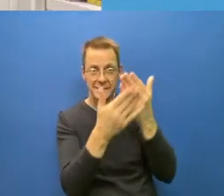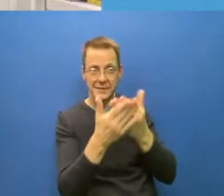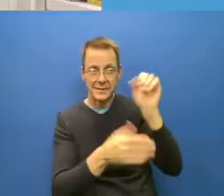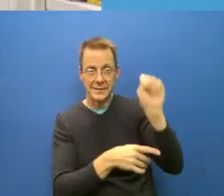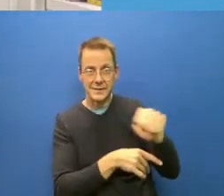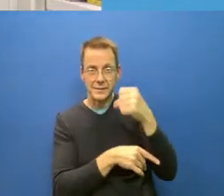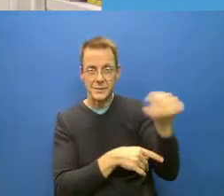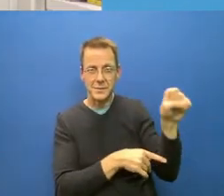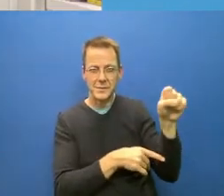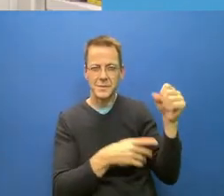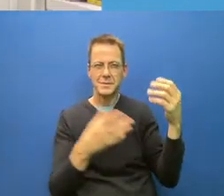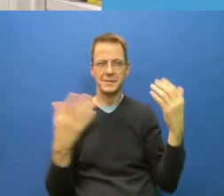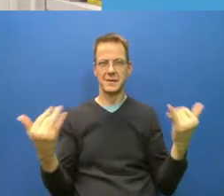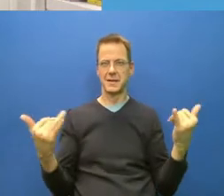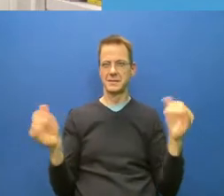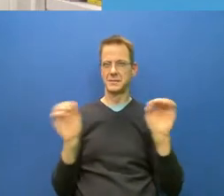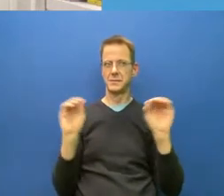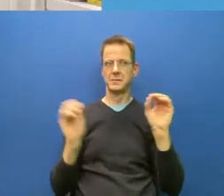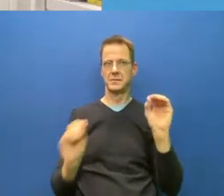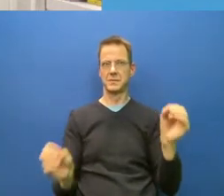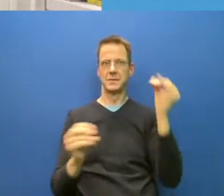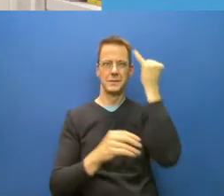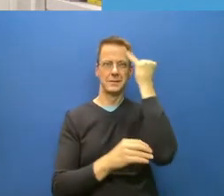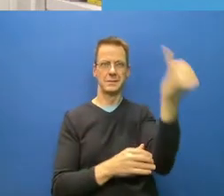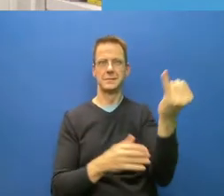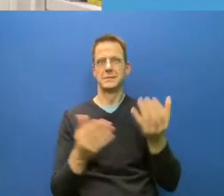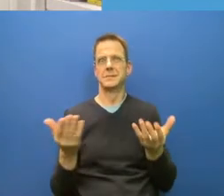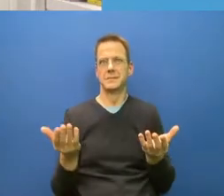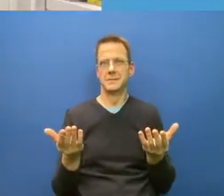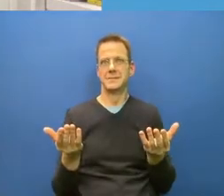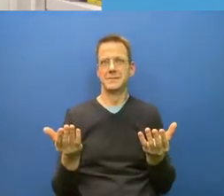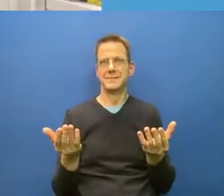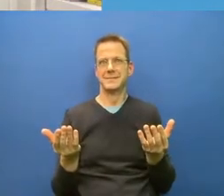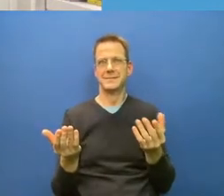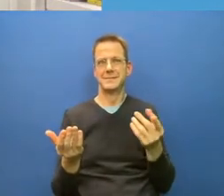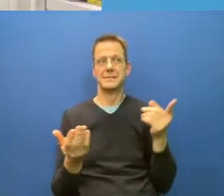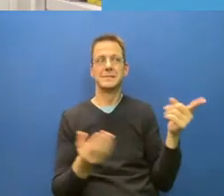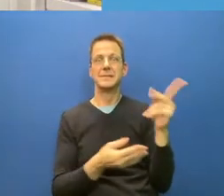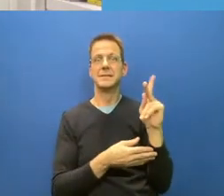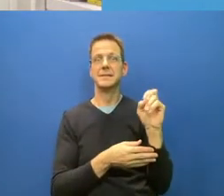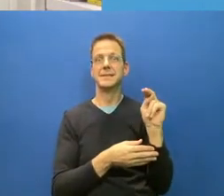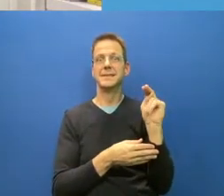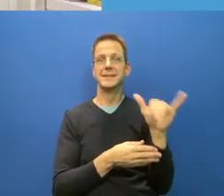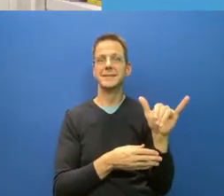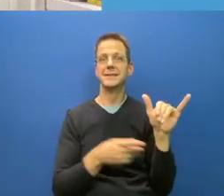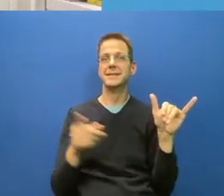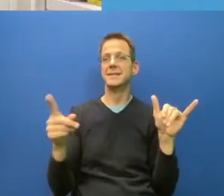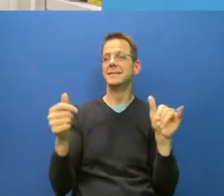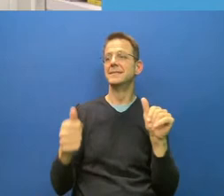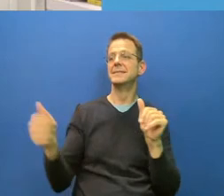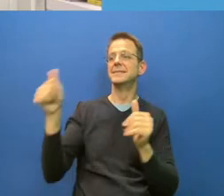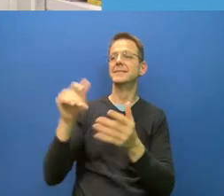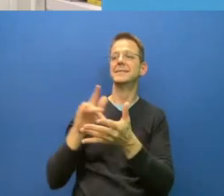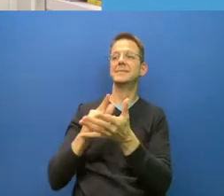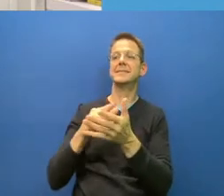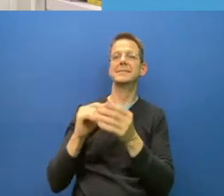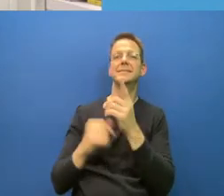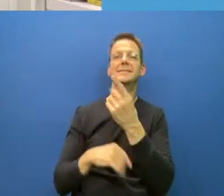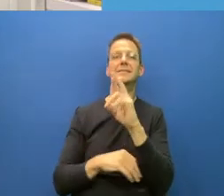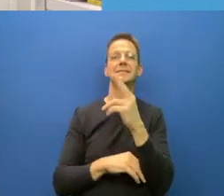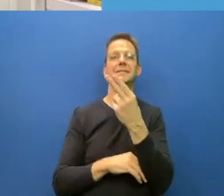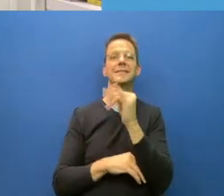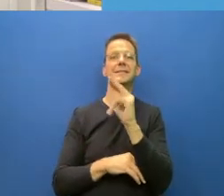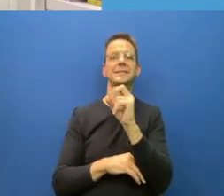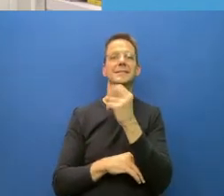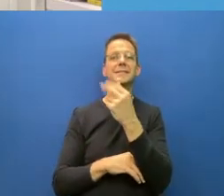hearing from the Chief Medical Officer. So, you those would be some of the basic changes that need to happen, not only in Alberta, but